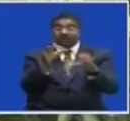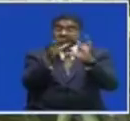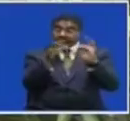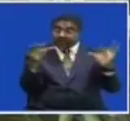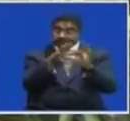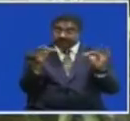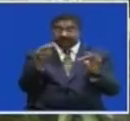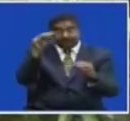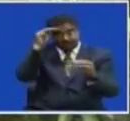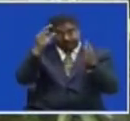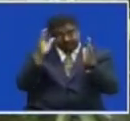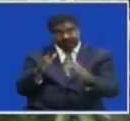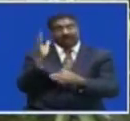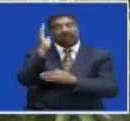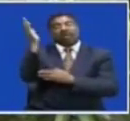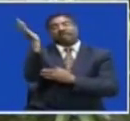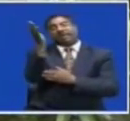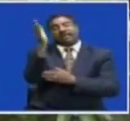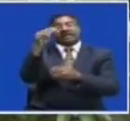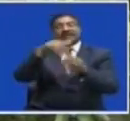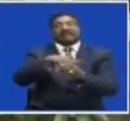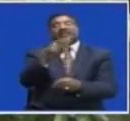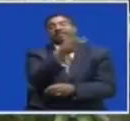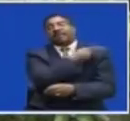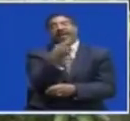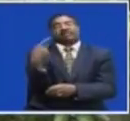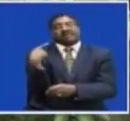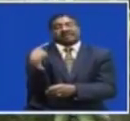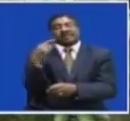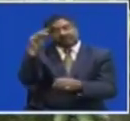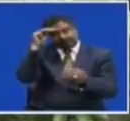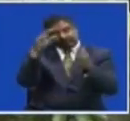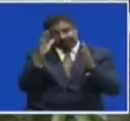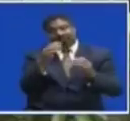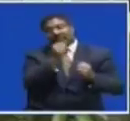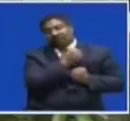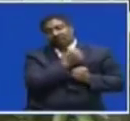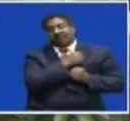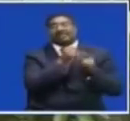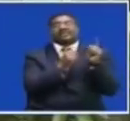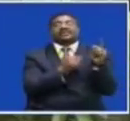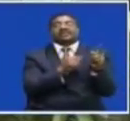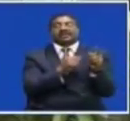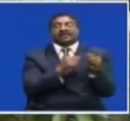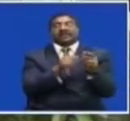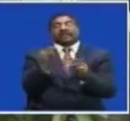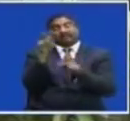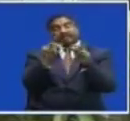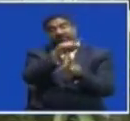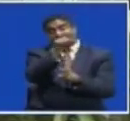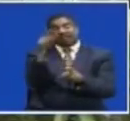ministerial statement Is going to be given by the Minister of Home Affairs in Parliament So people have to wait